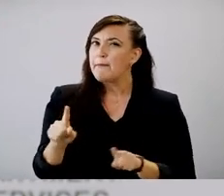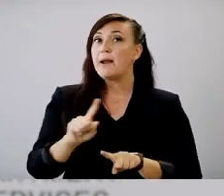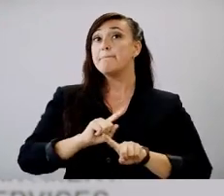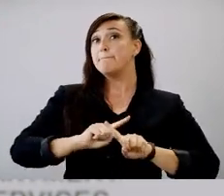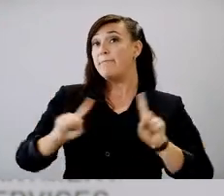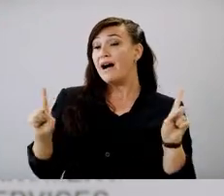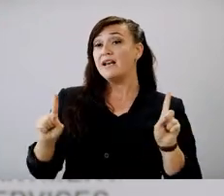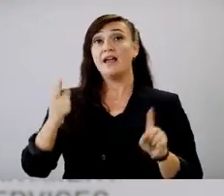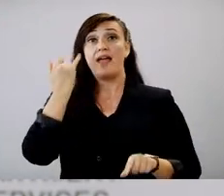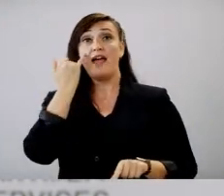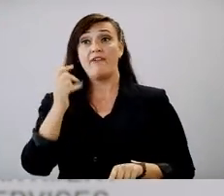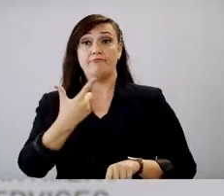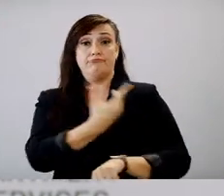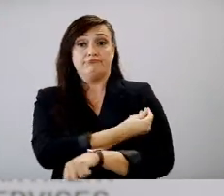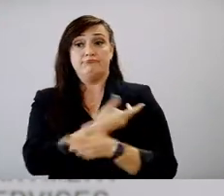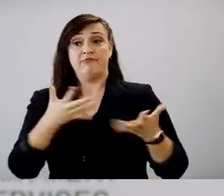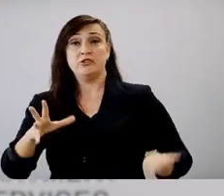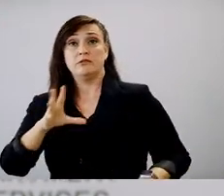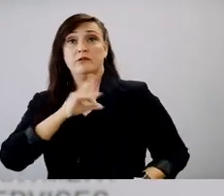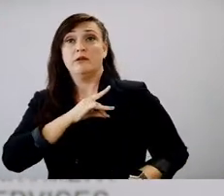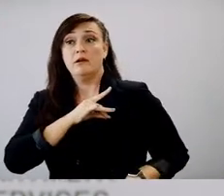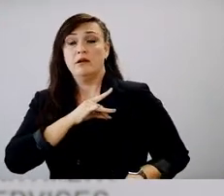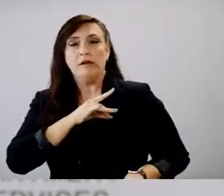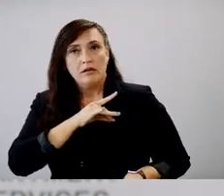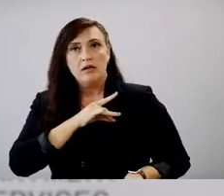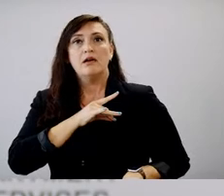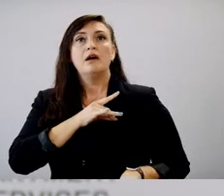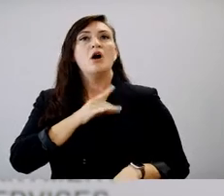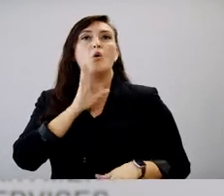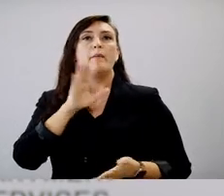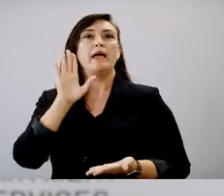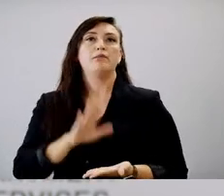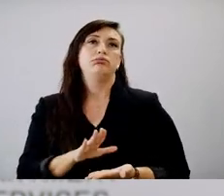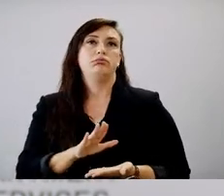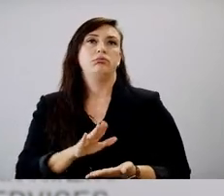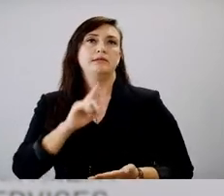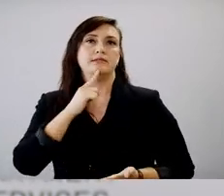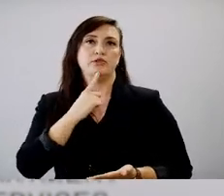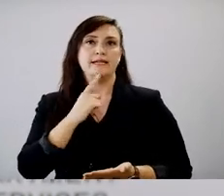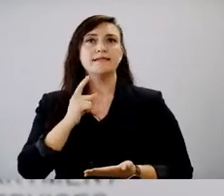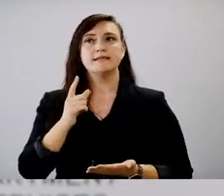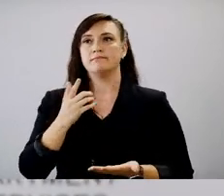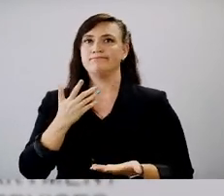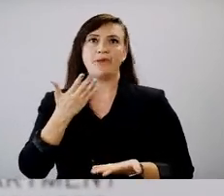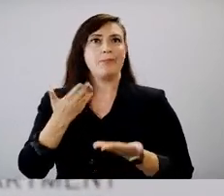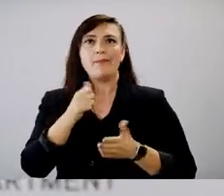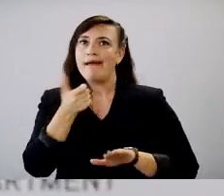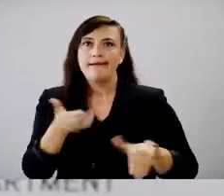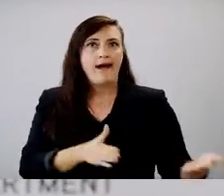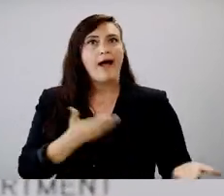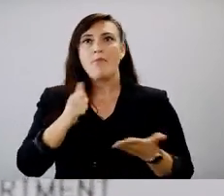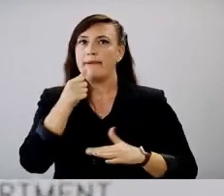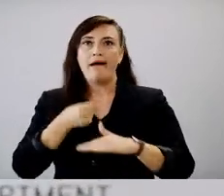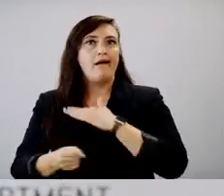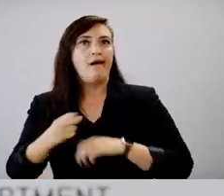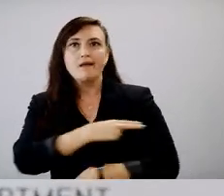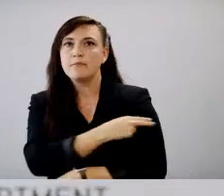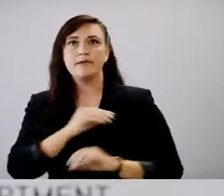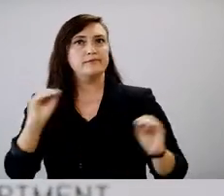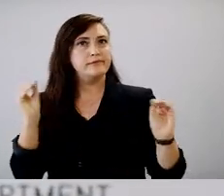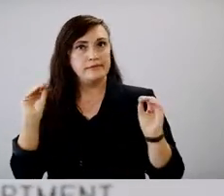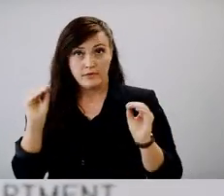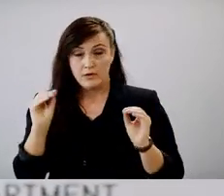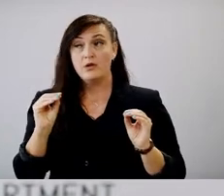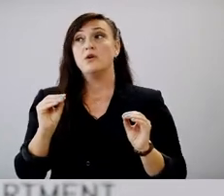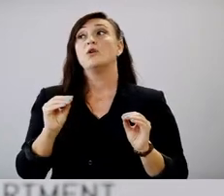outcomes are going to be less severe. There's less of a chance that they'll be hospitalized or died due to COVID-19. What we are also